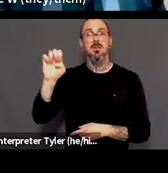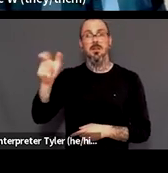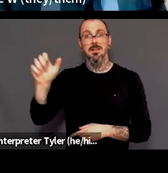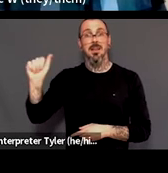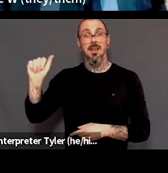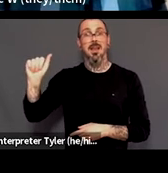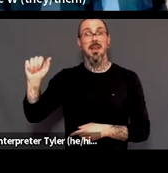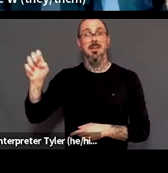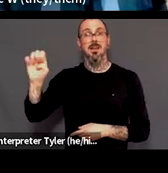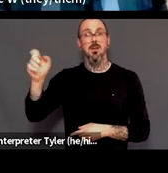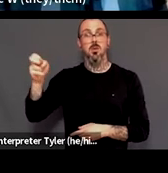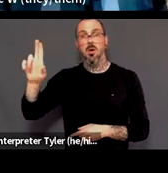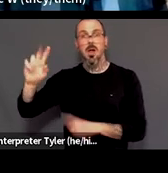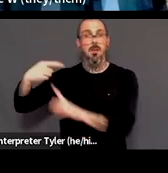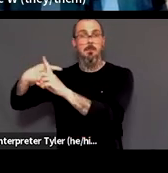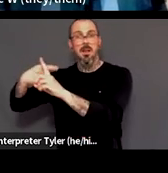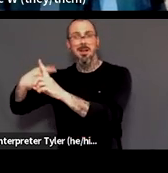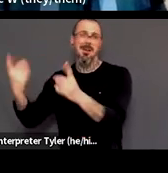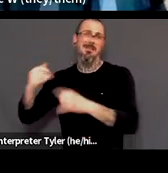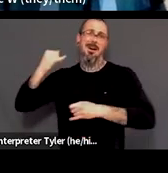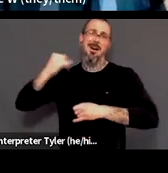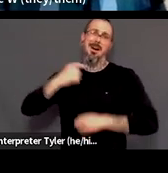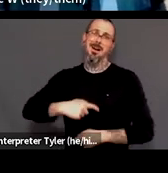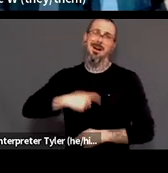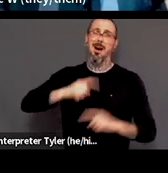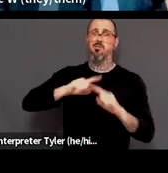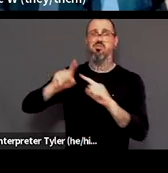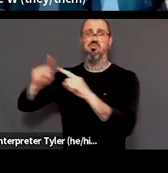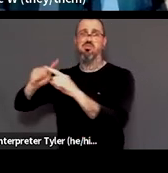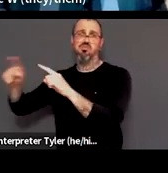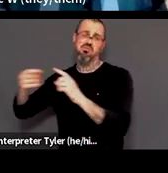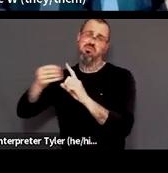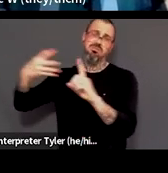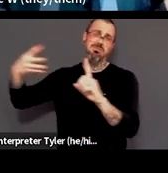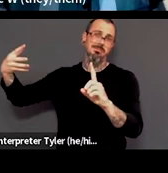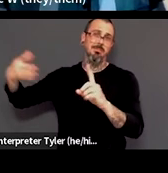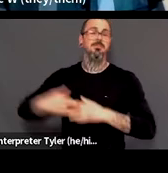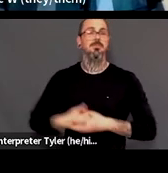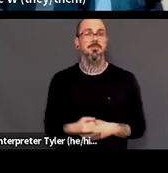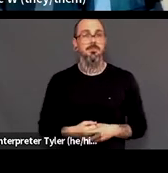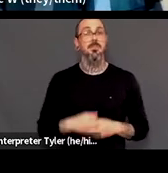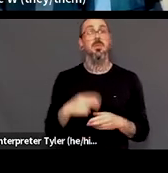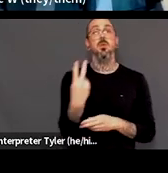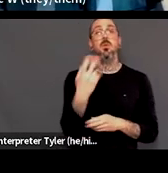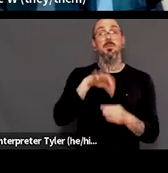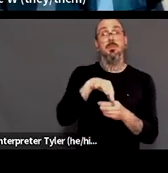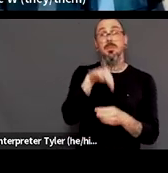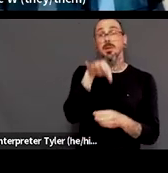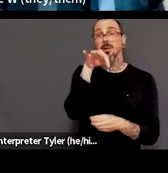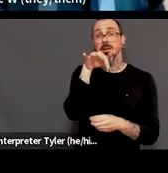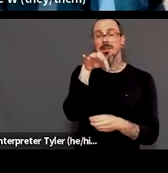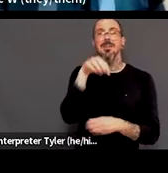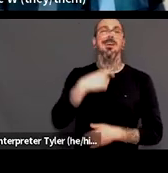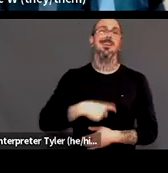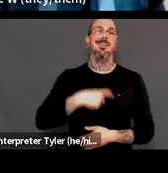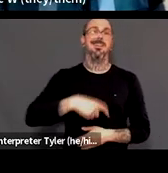many other and ever-evolving identities within this community uh 2s or two spirit is an identity term that's